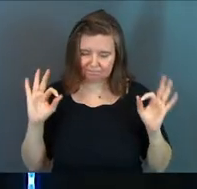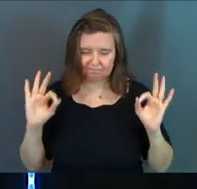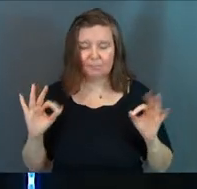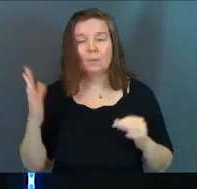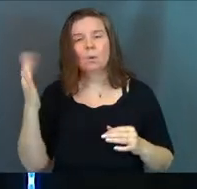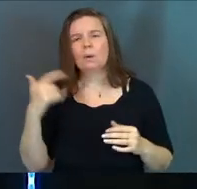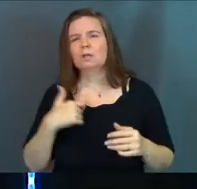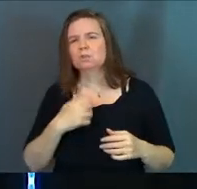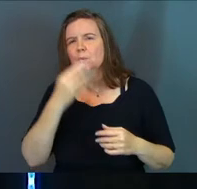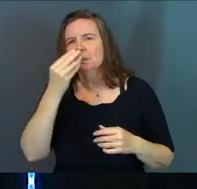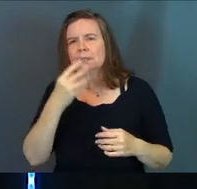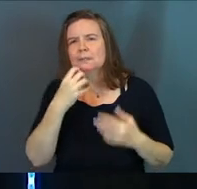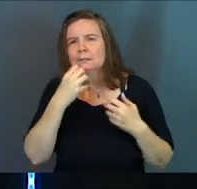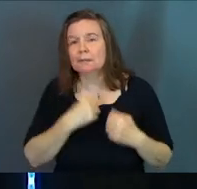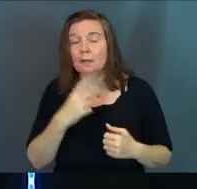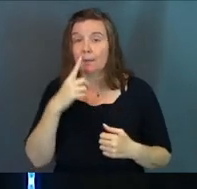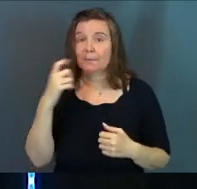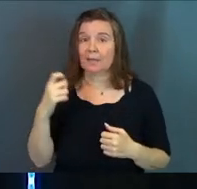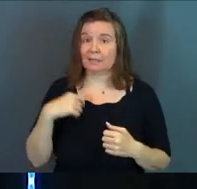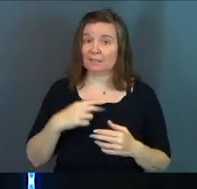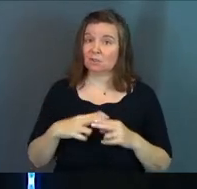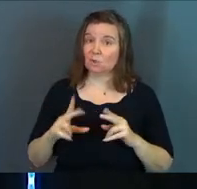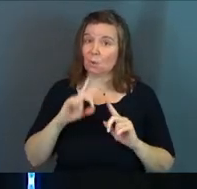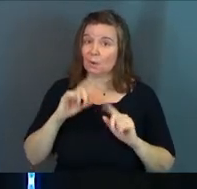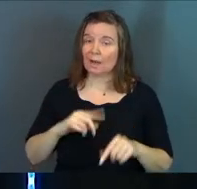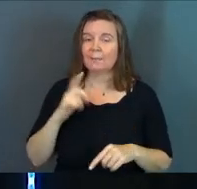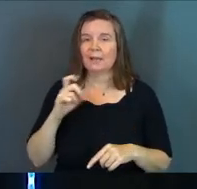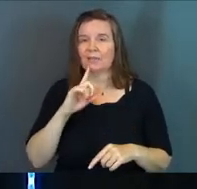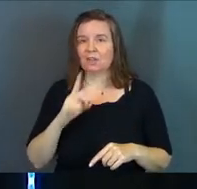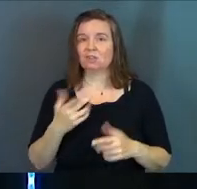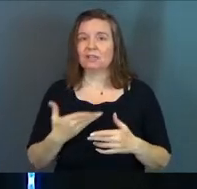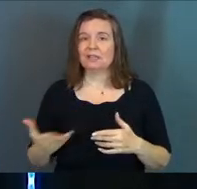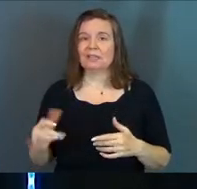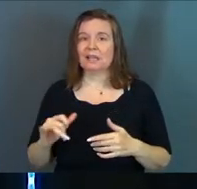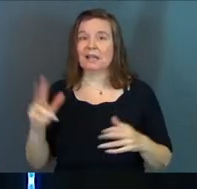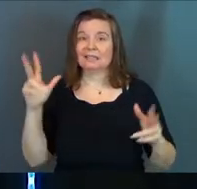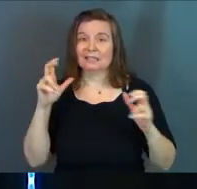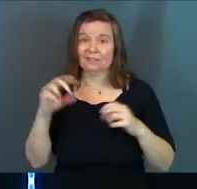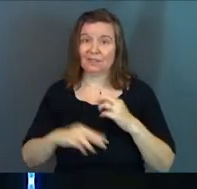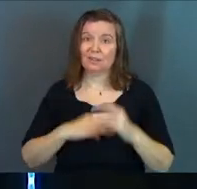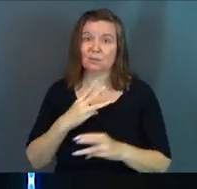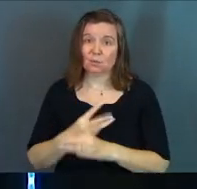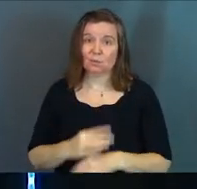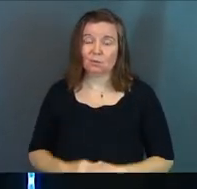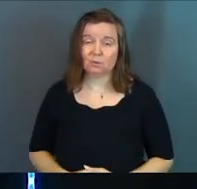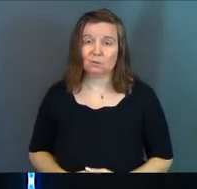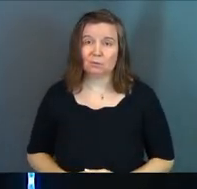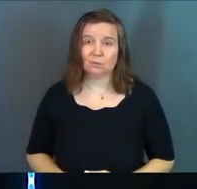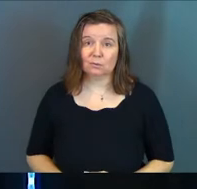So why should we care? Because the short answer is because there is such a thing as evil in this world.